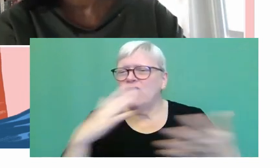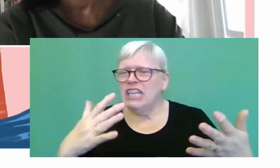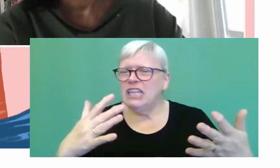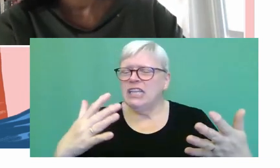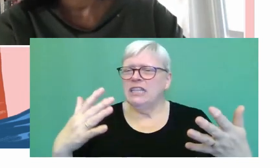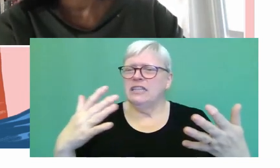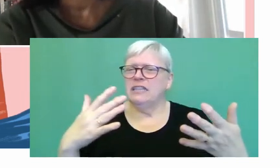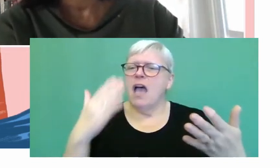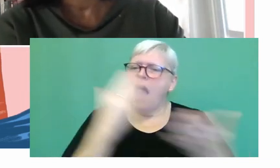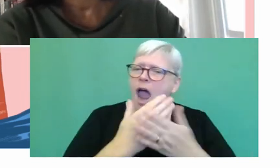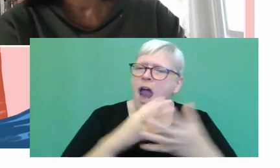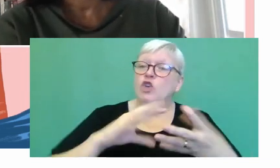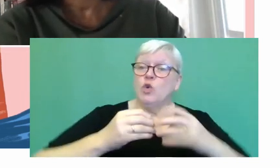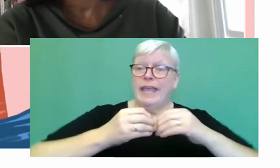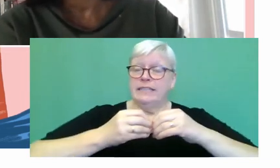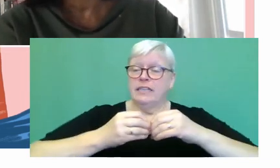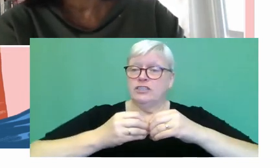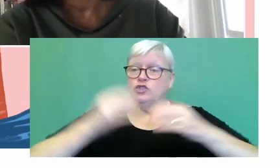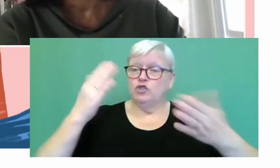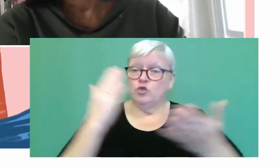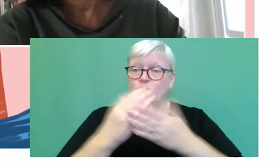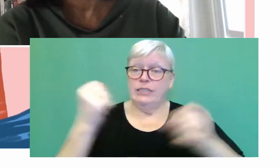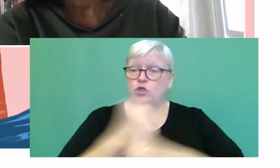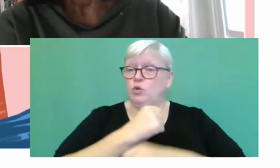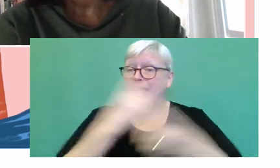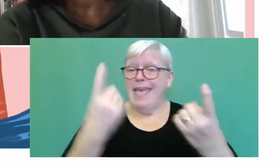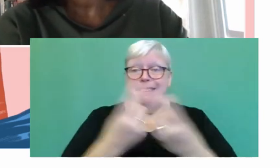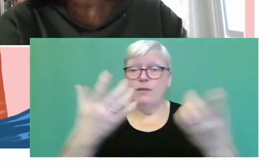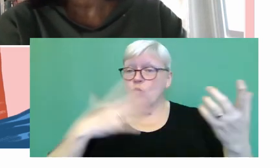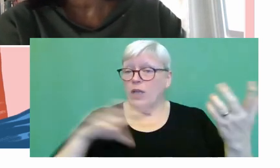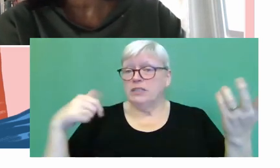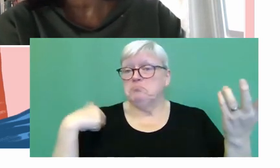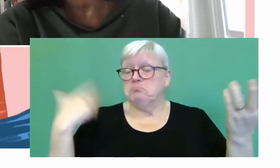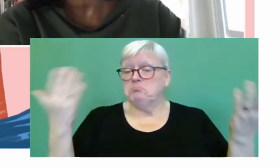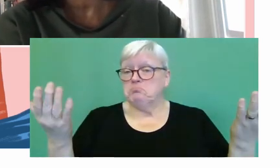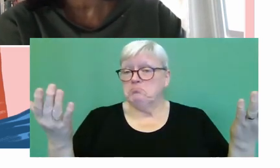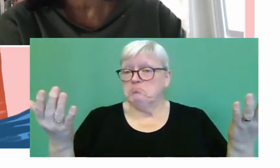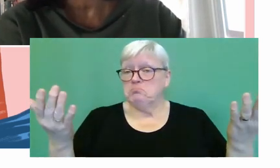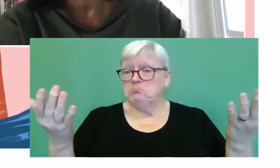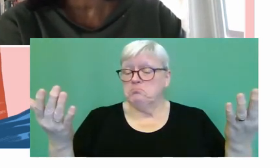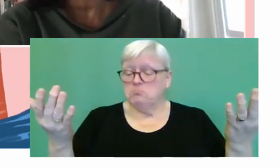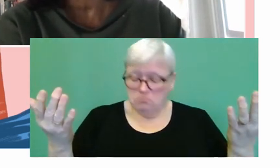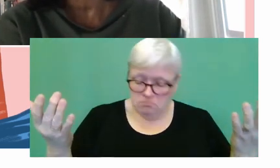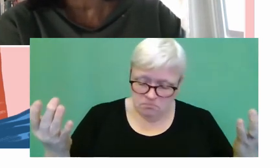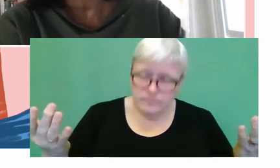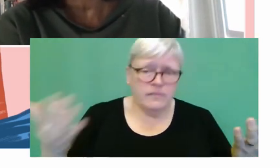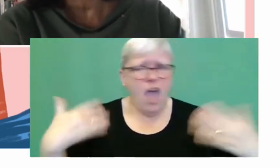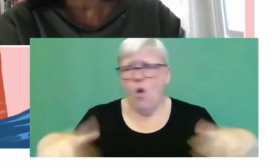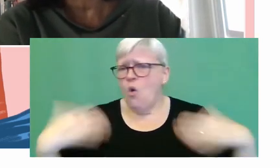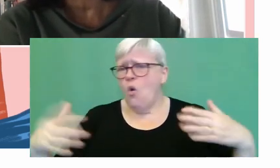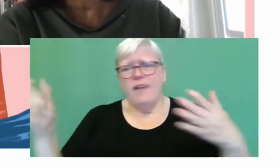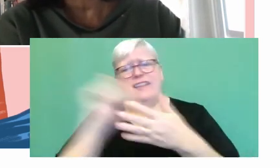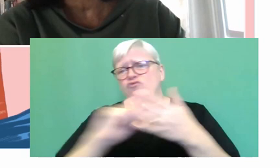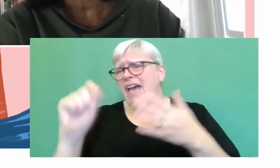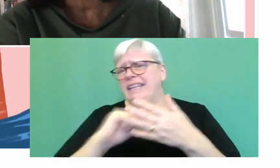creators to really do what they want to do? You know, I think, yeah, and it's not just for writing, it's for